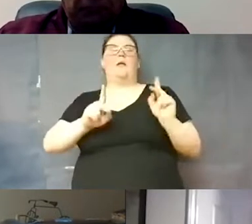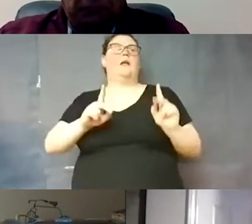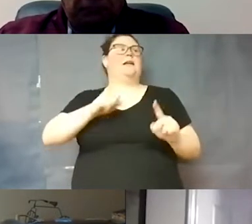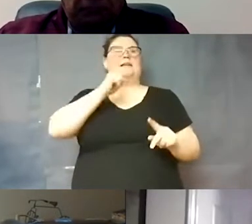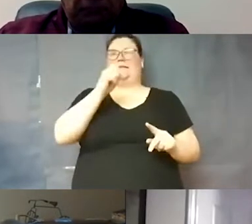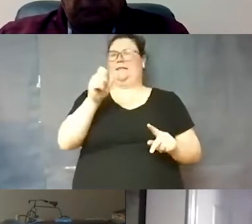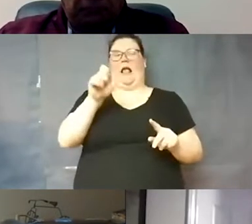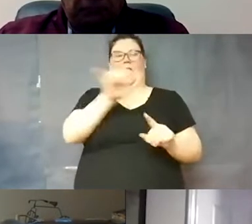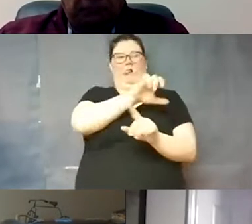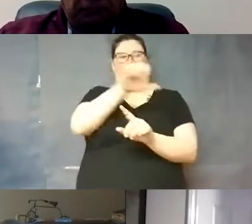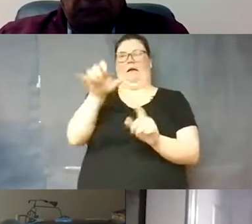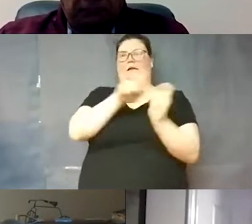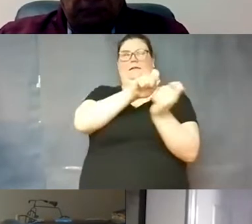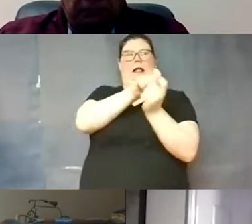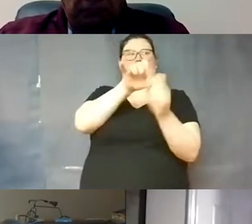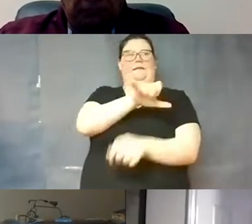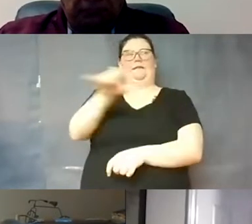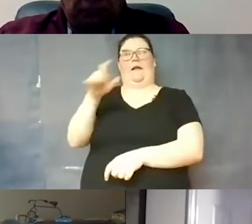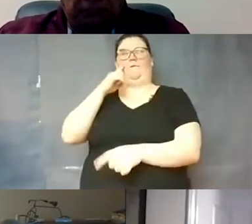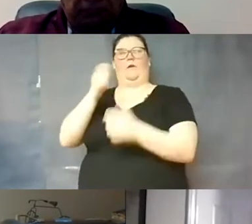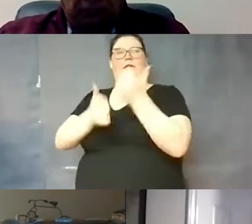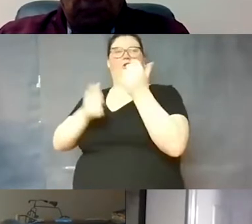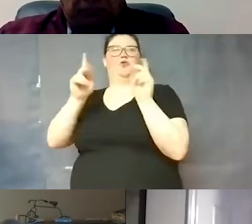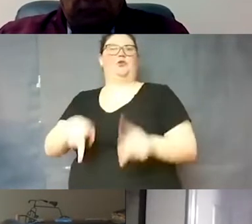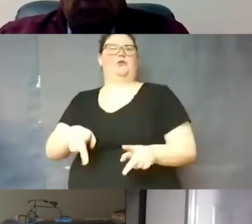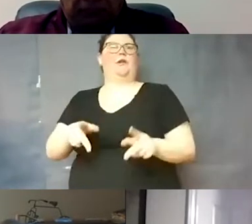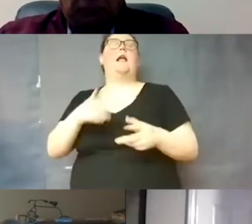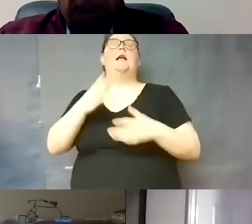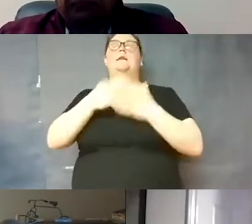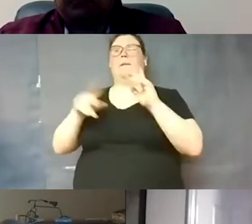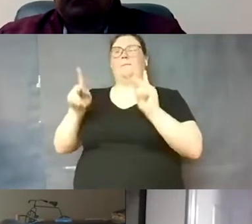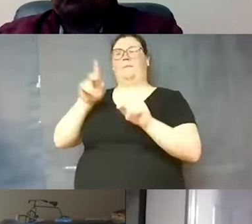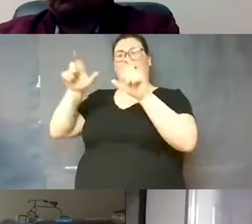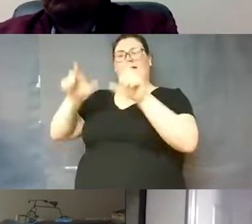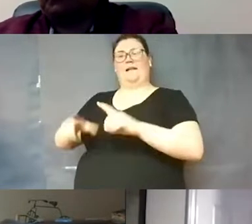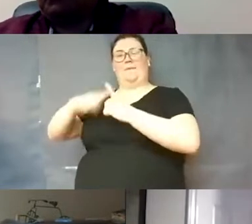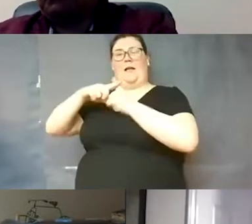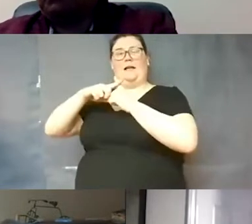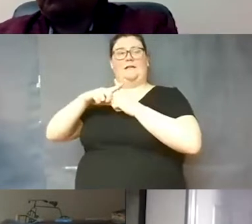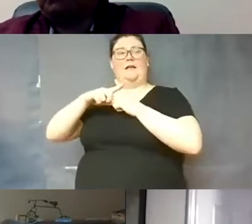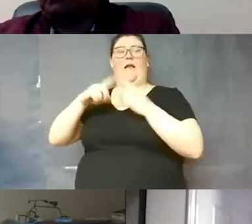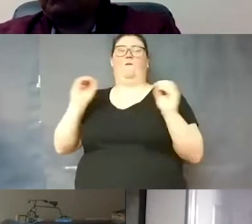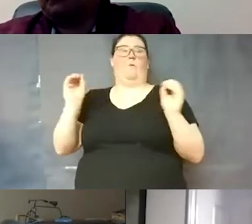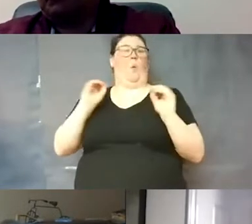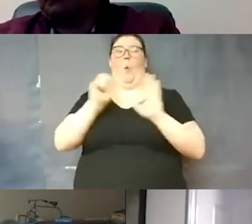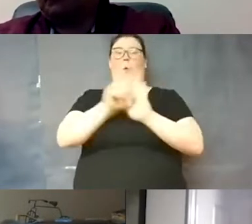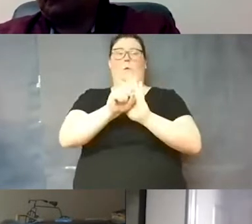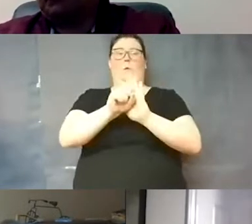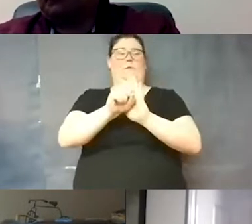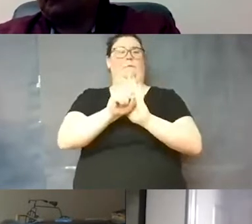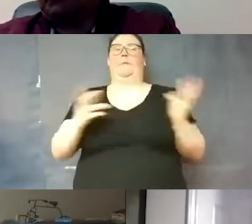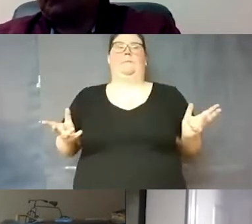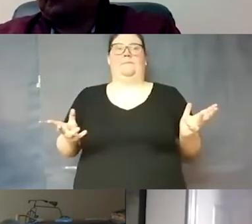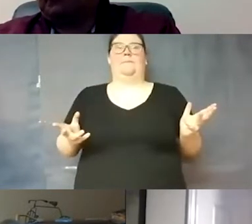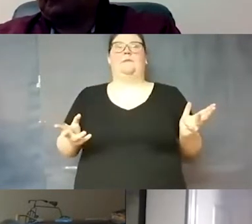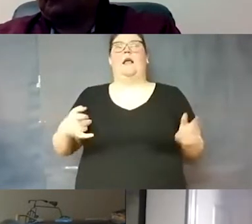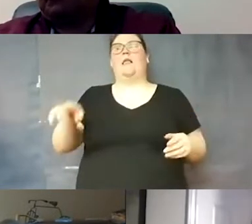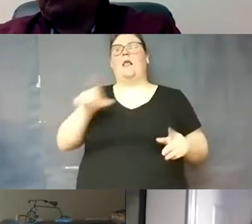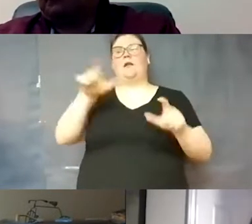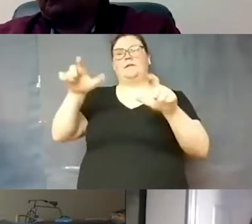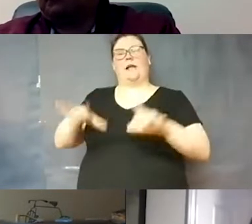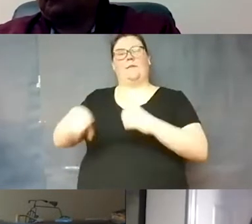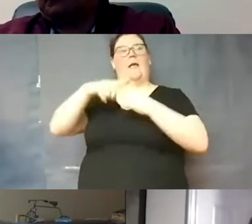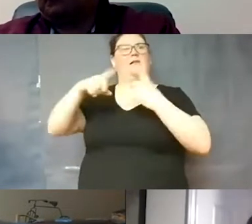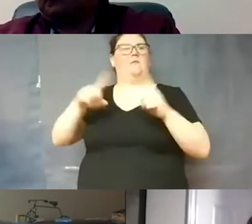another exactly it's very difficult also because some people that are testing positive are asymptomatic so you know they they are testing positive and they